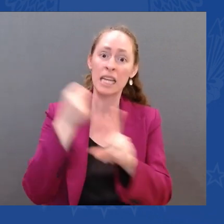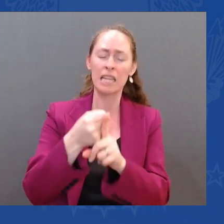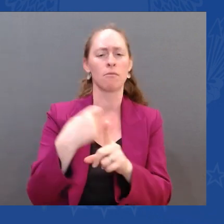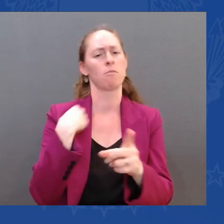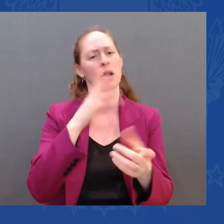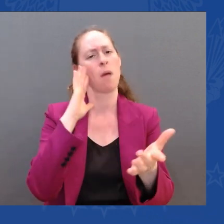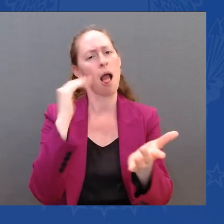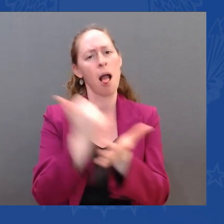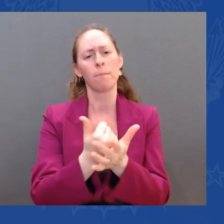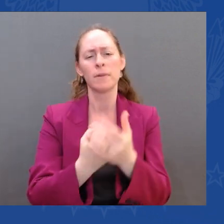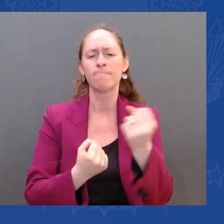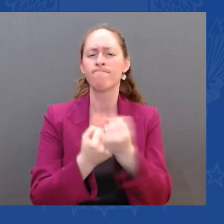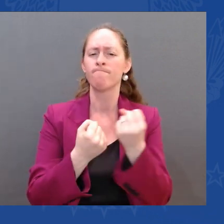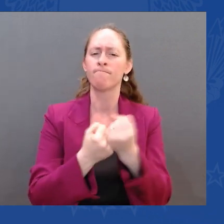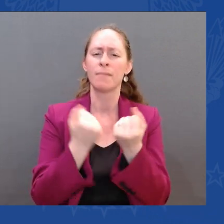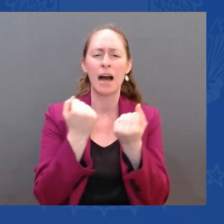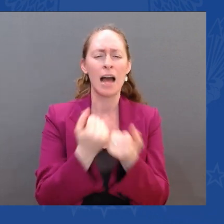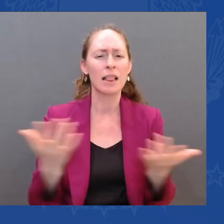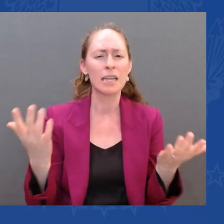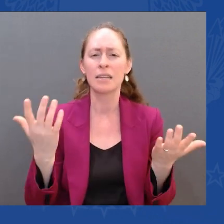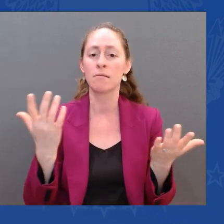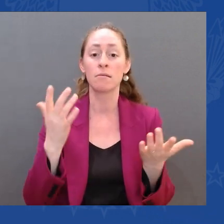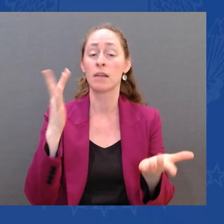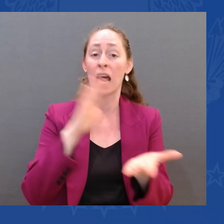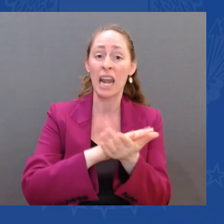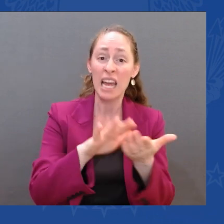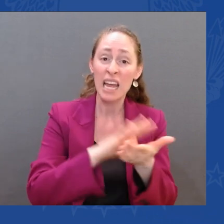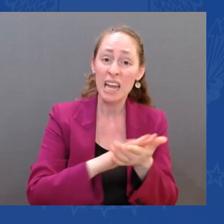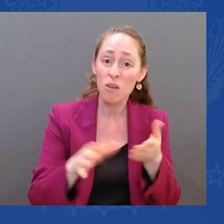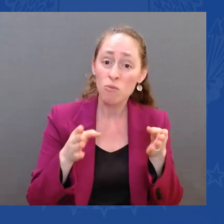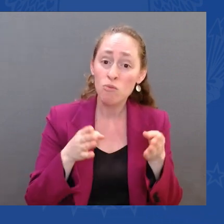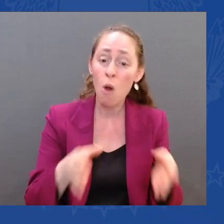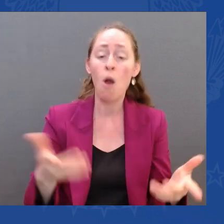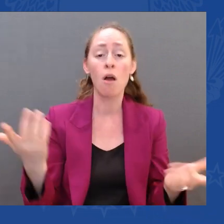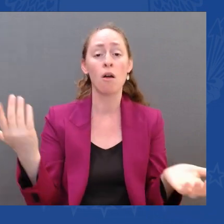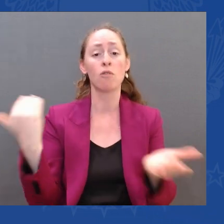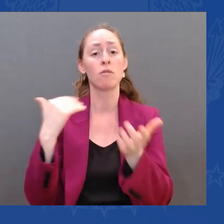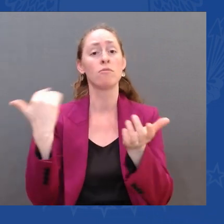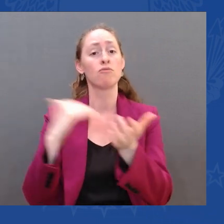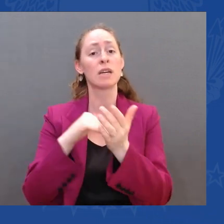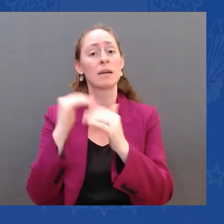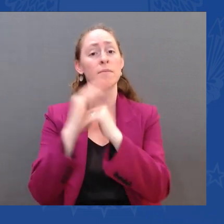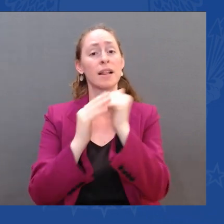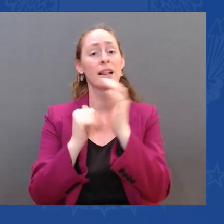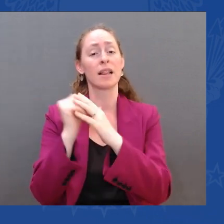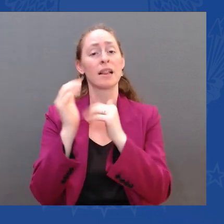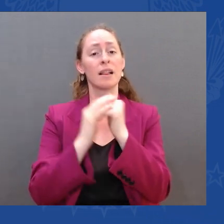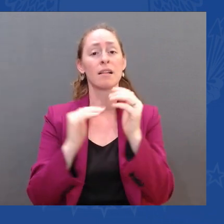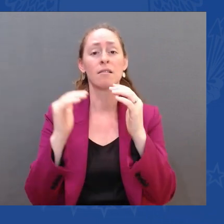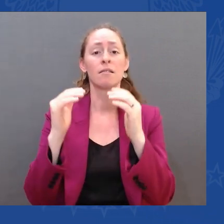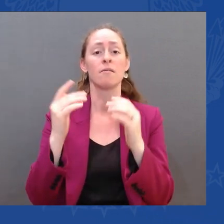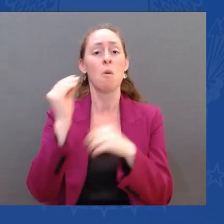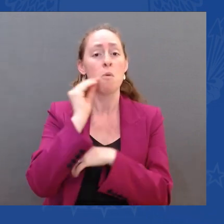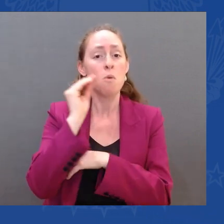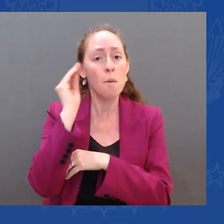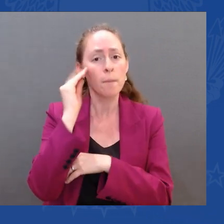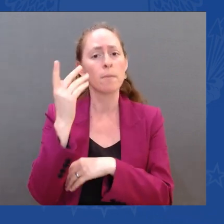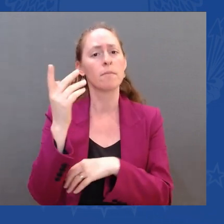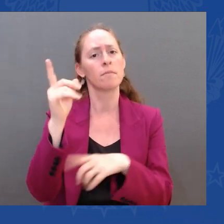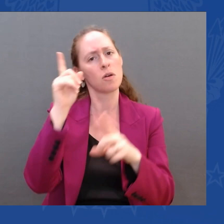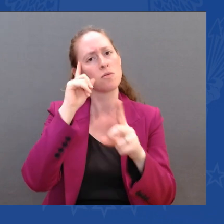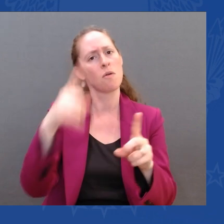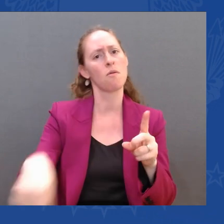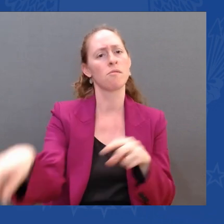their lives. And so, we don't have a moment to lose, but I want to thank the leaders and the personnel